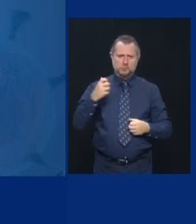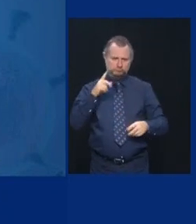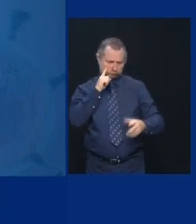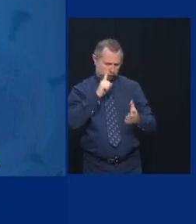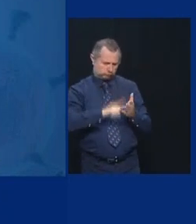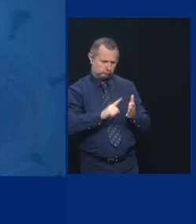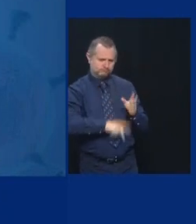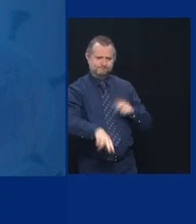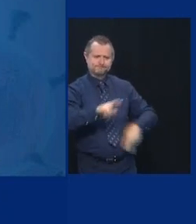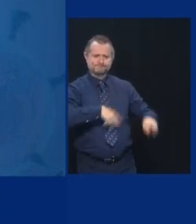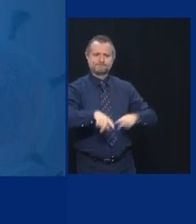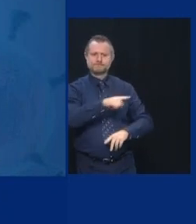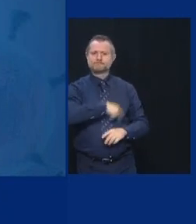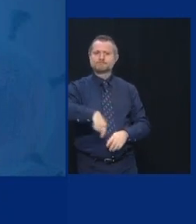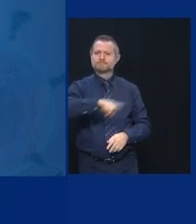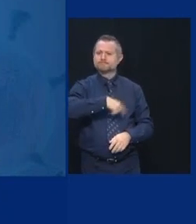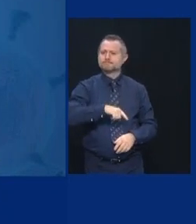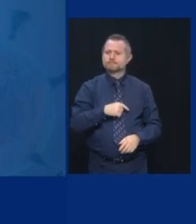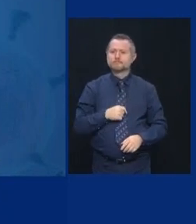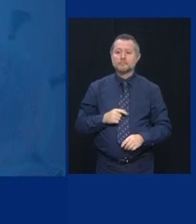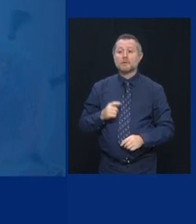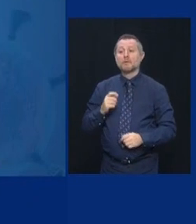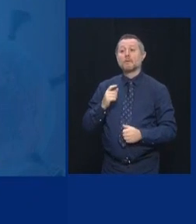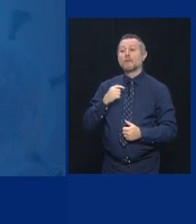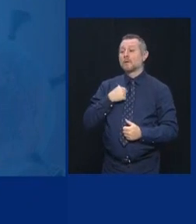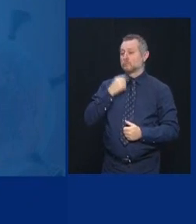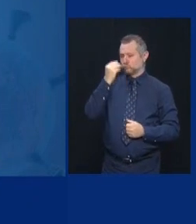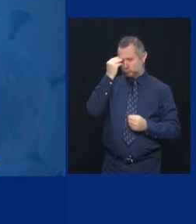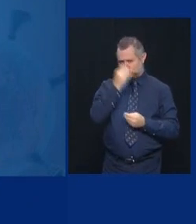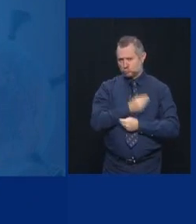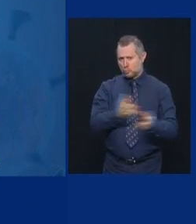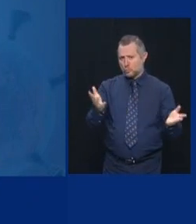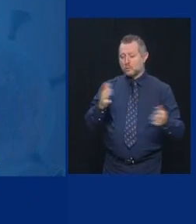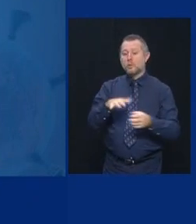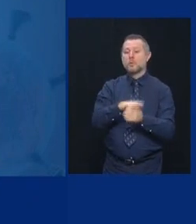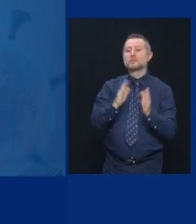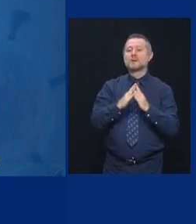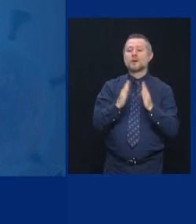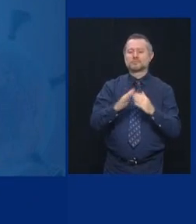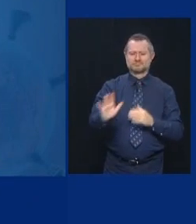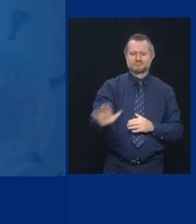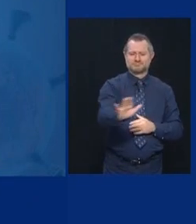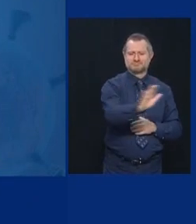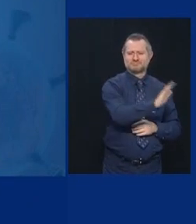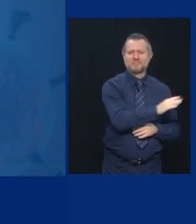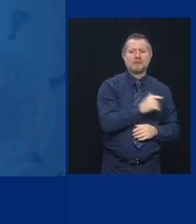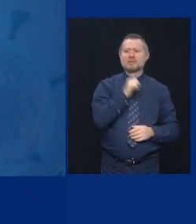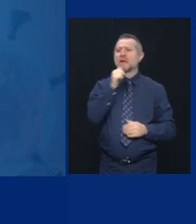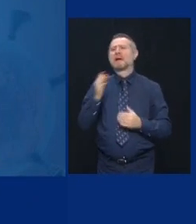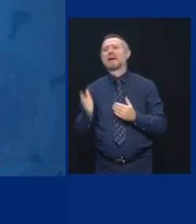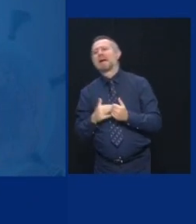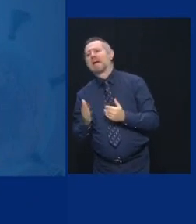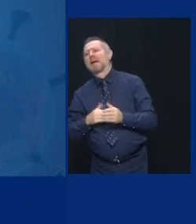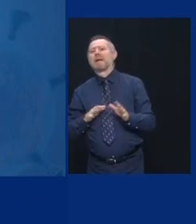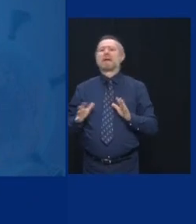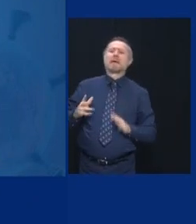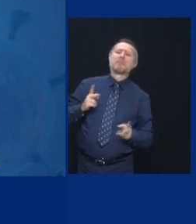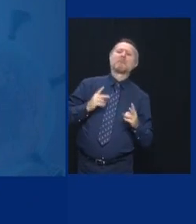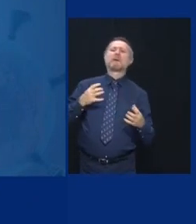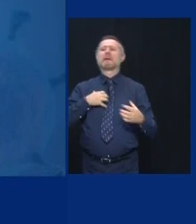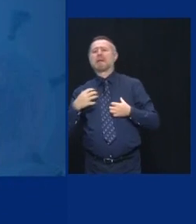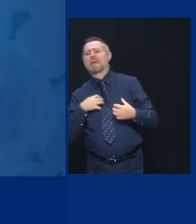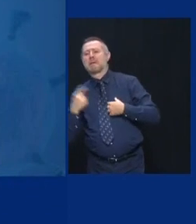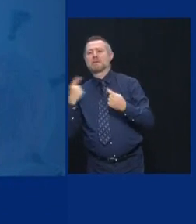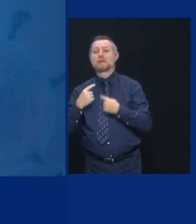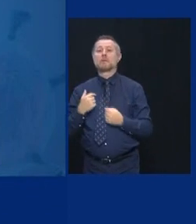I said from day one to the local officials, I understand this is all tough stuff. And politicians